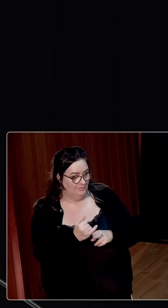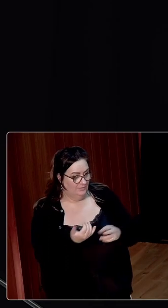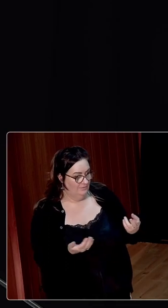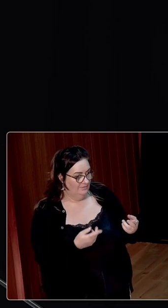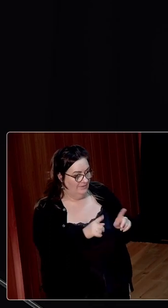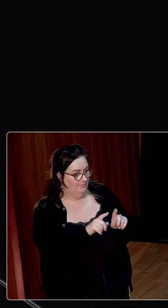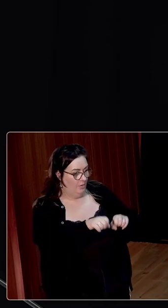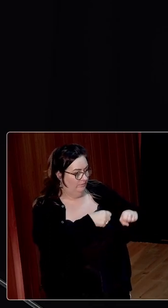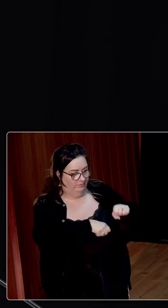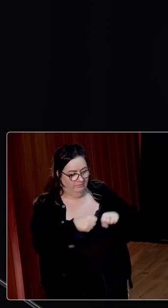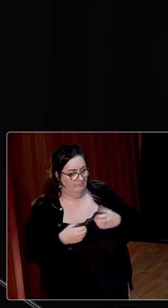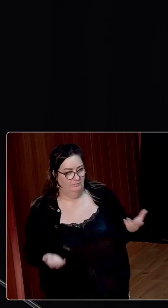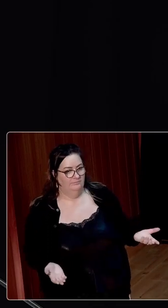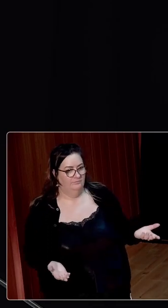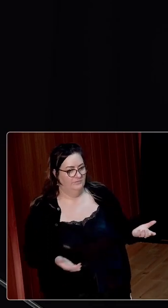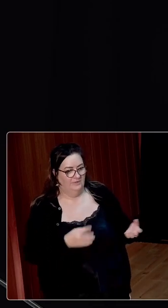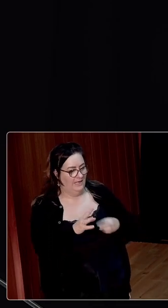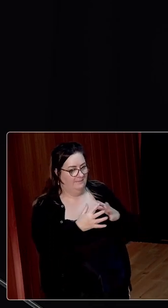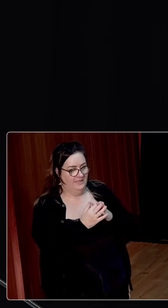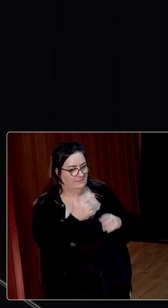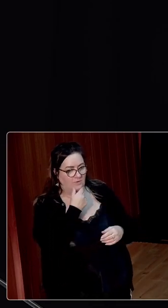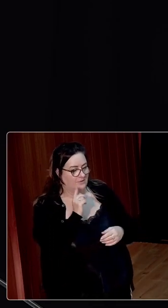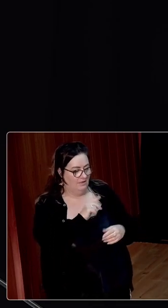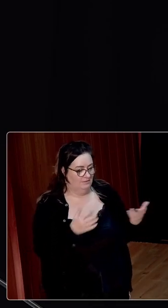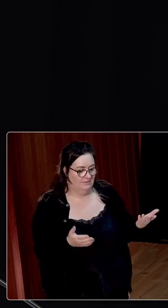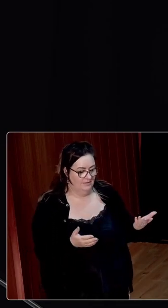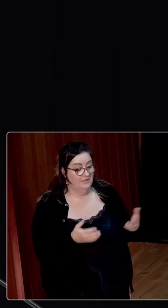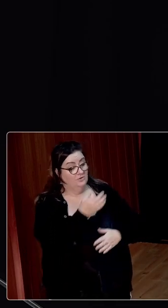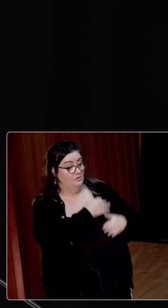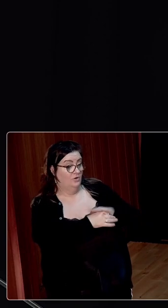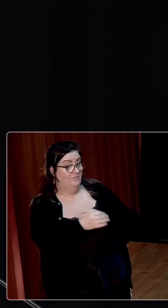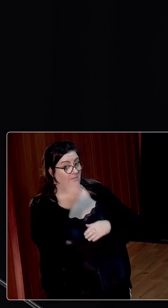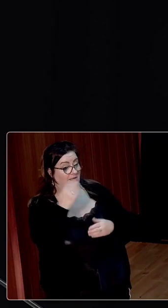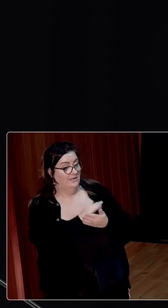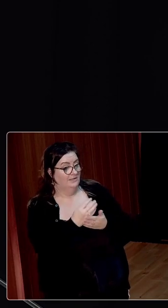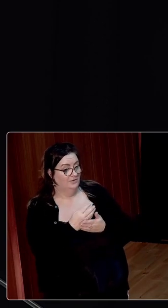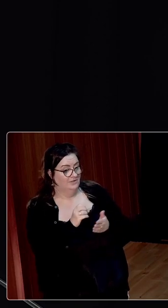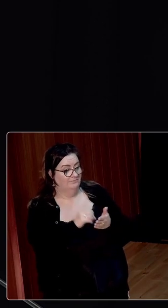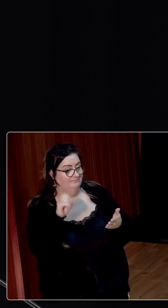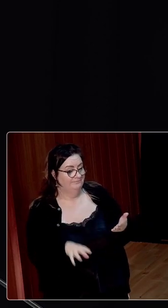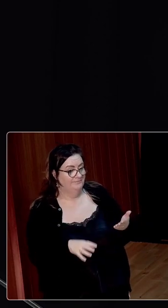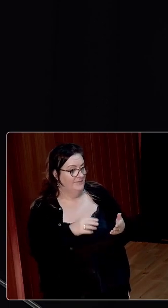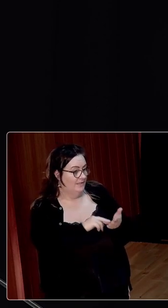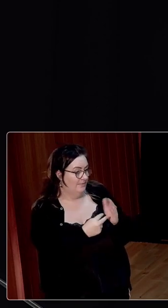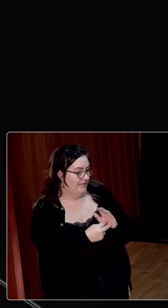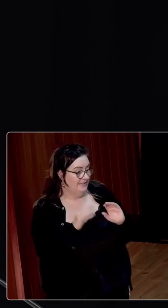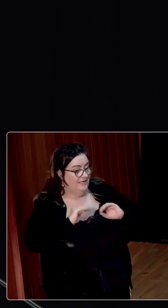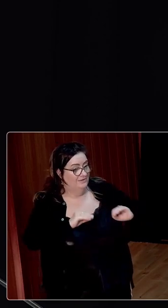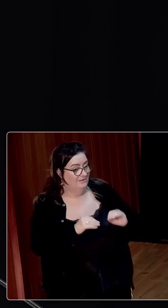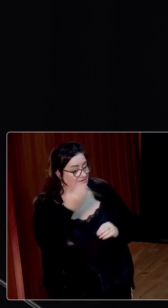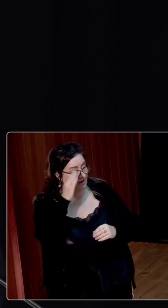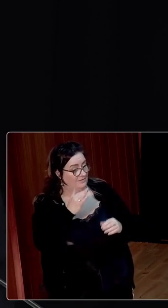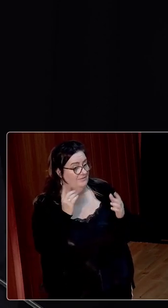In the wake of church objections, the government of the 1930s abandoned the plan and the education of Irish